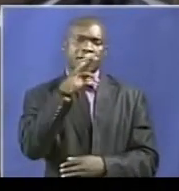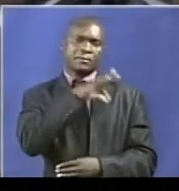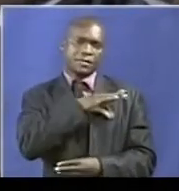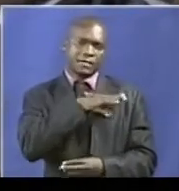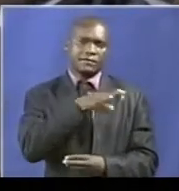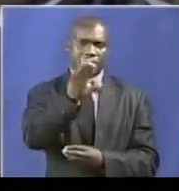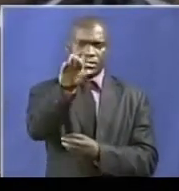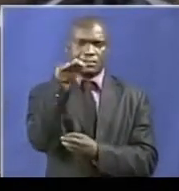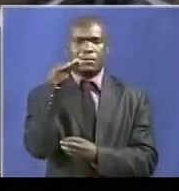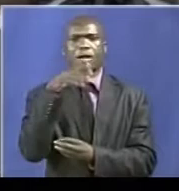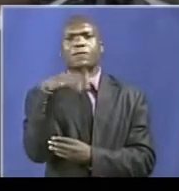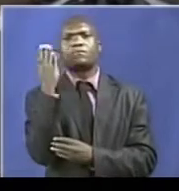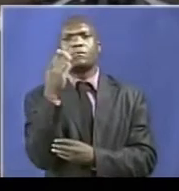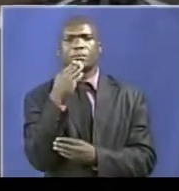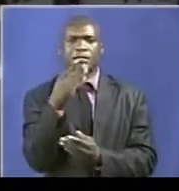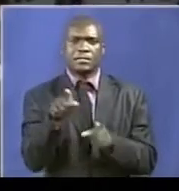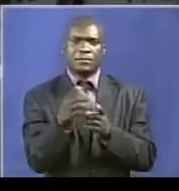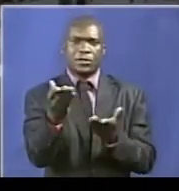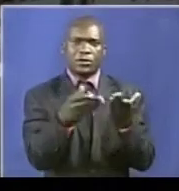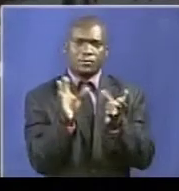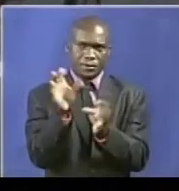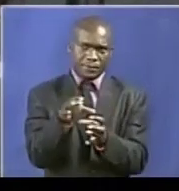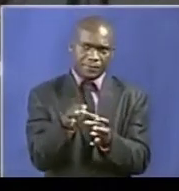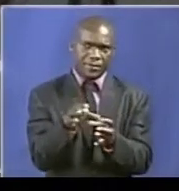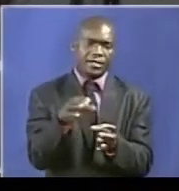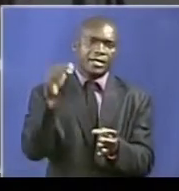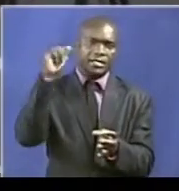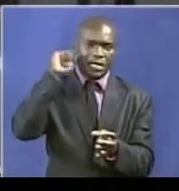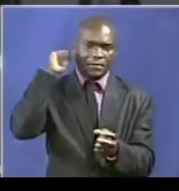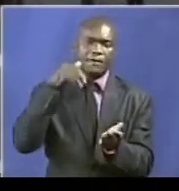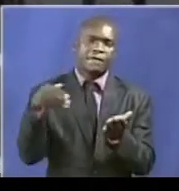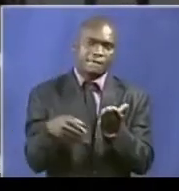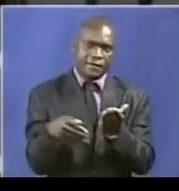the country and the economy at large. ZANPF is a revolutionary party.